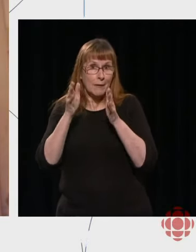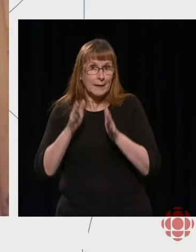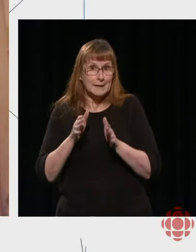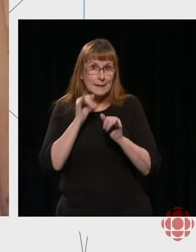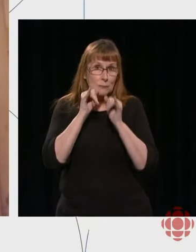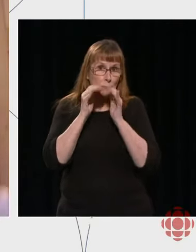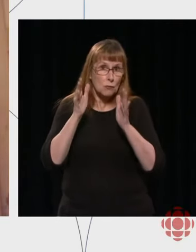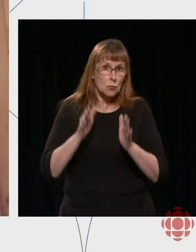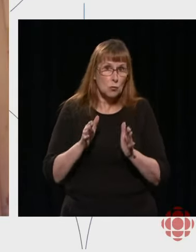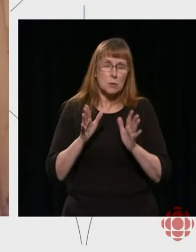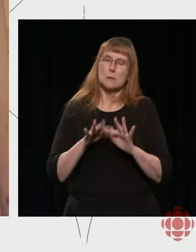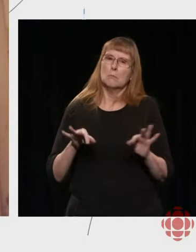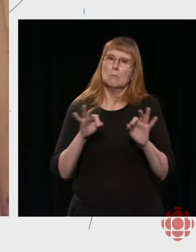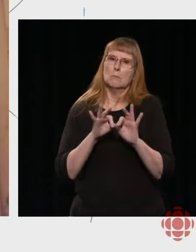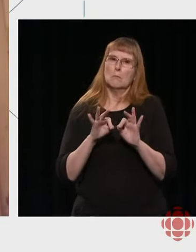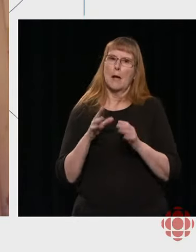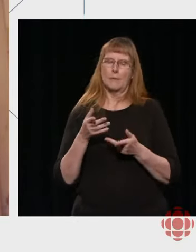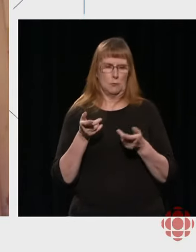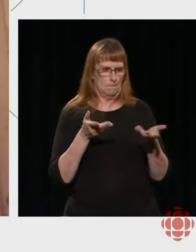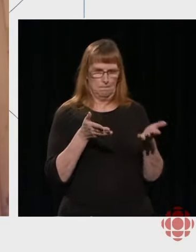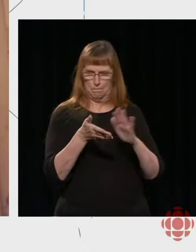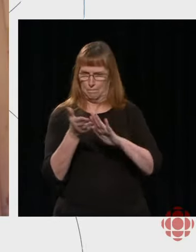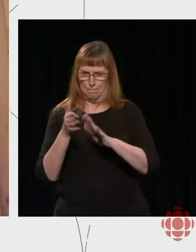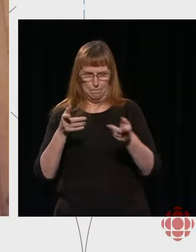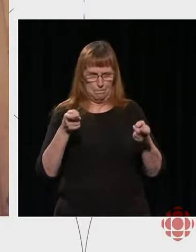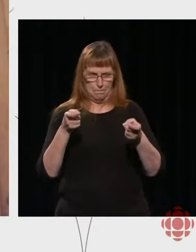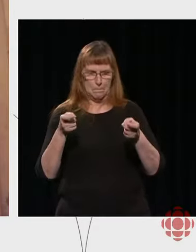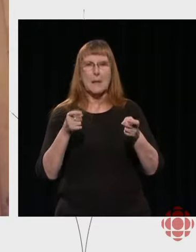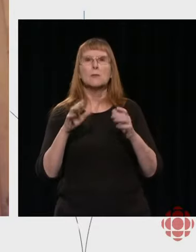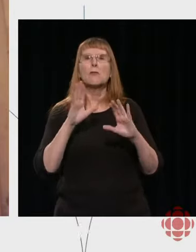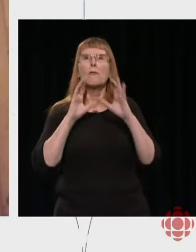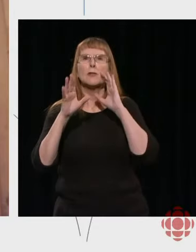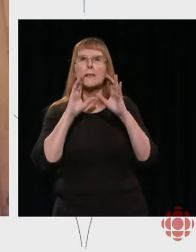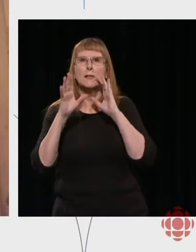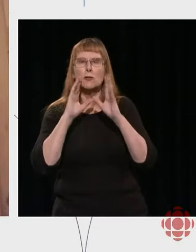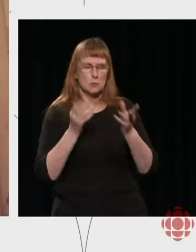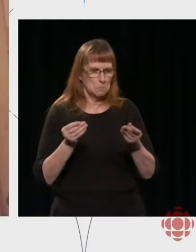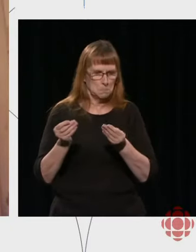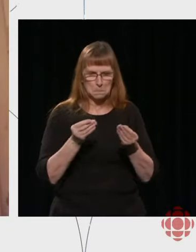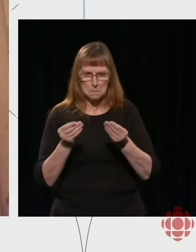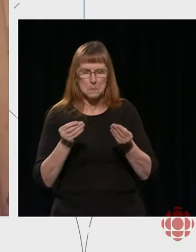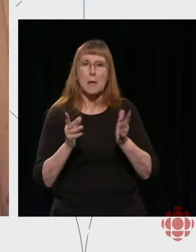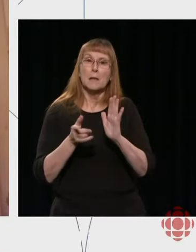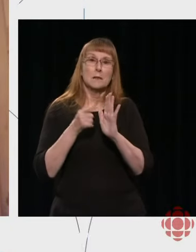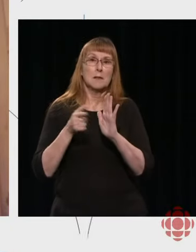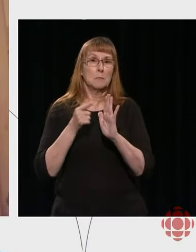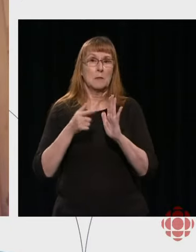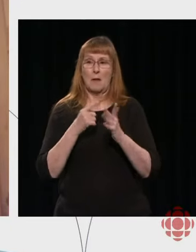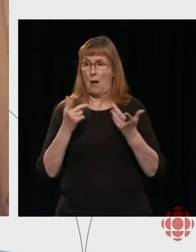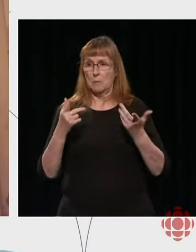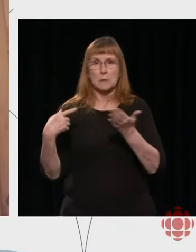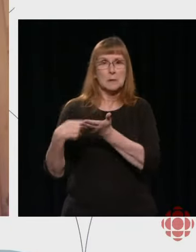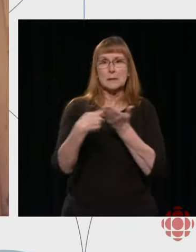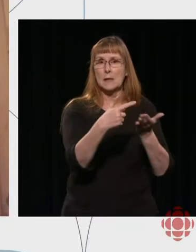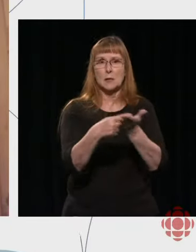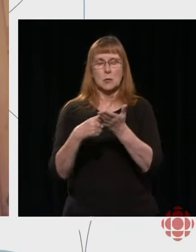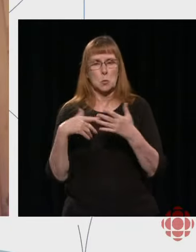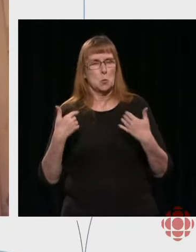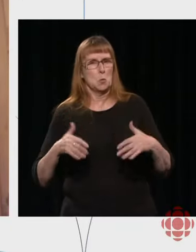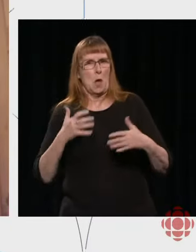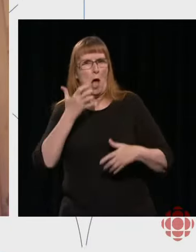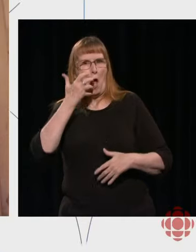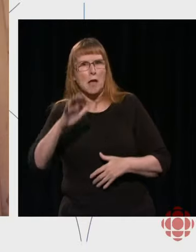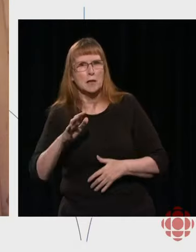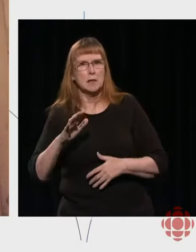conversation. And those conversations sometimes can get a little boisterous because people are passionate about